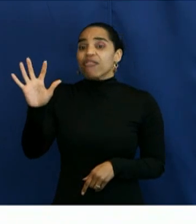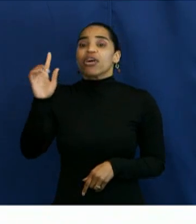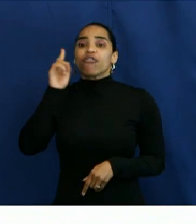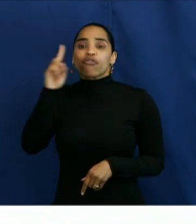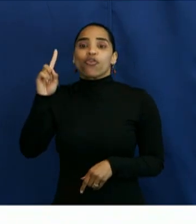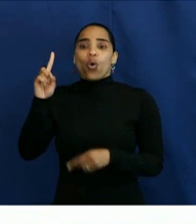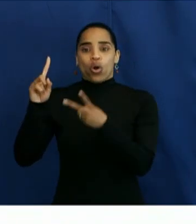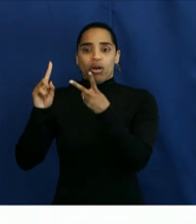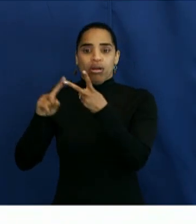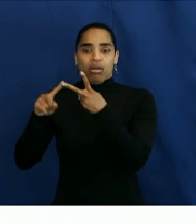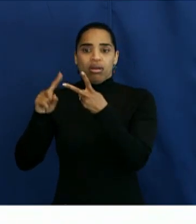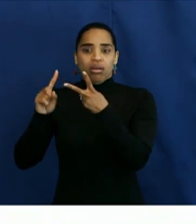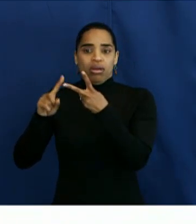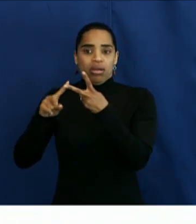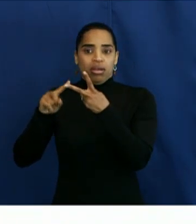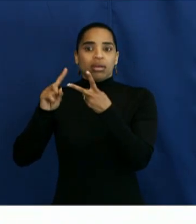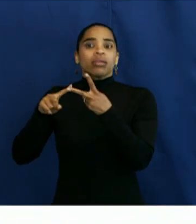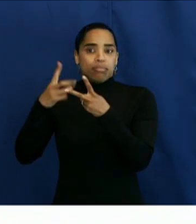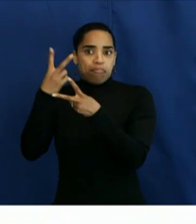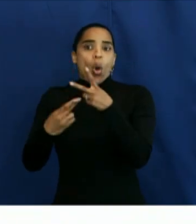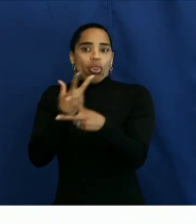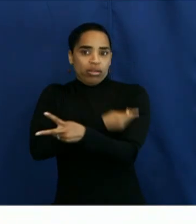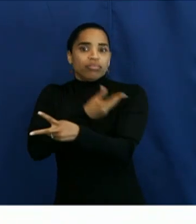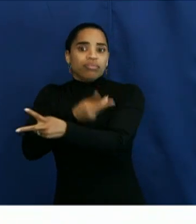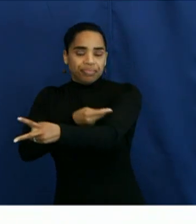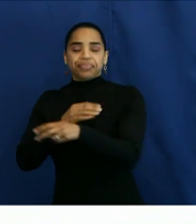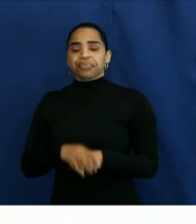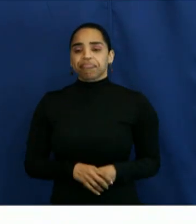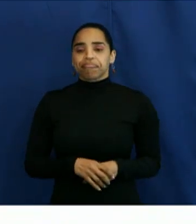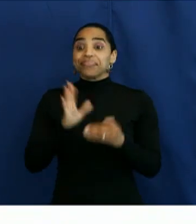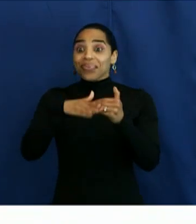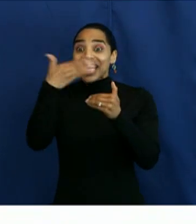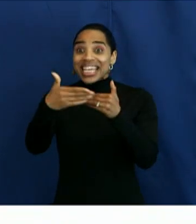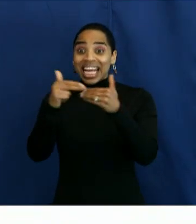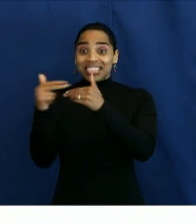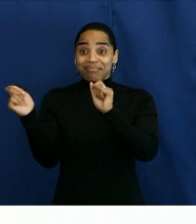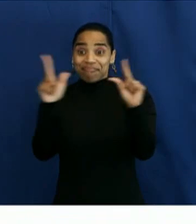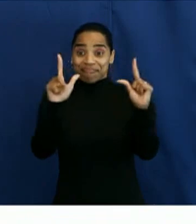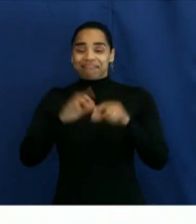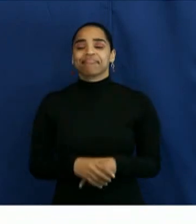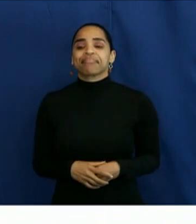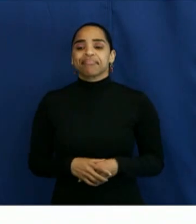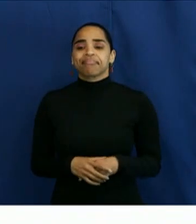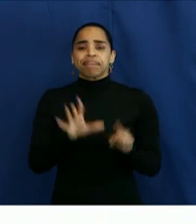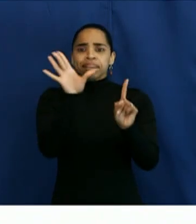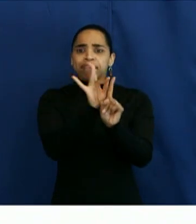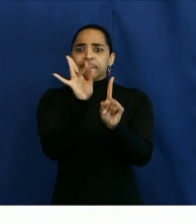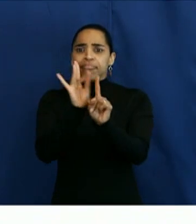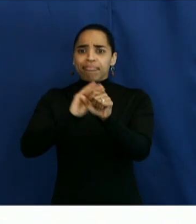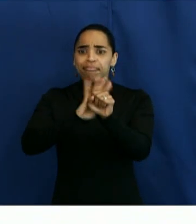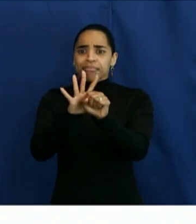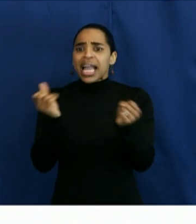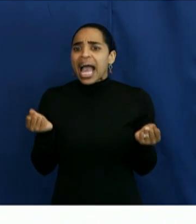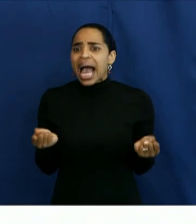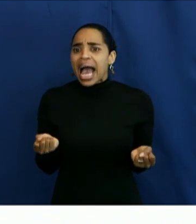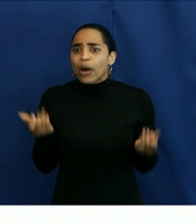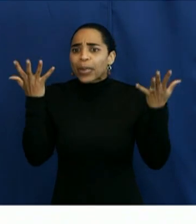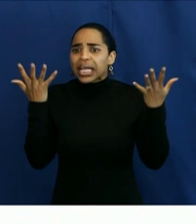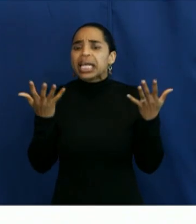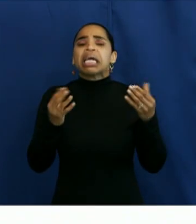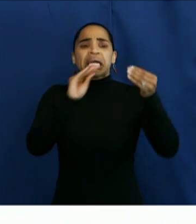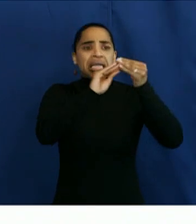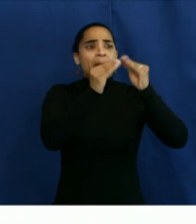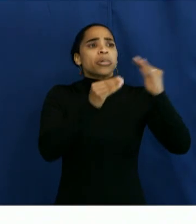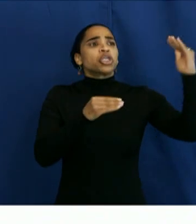that we want to achieve on fully vaccinated. Next chart, you'll see our cases, again, holding relatively